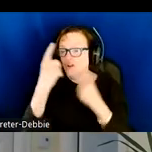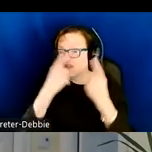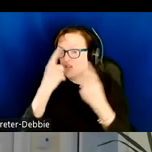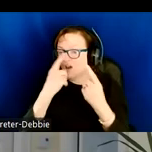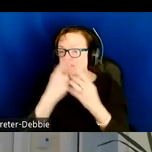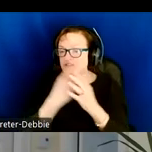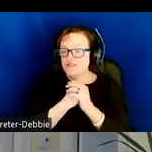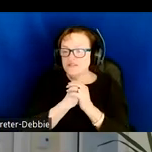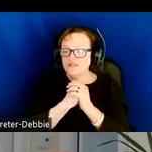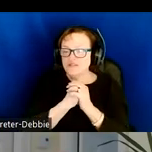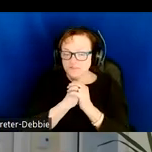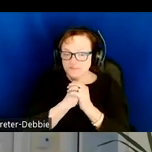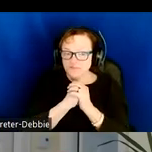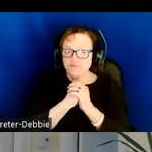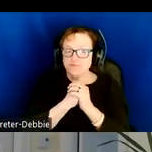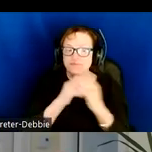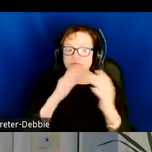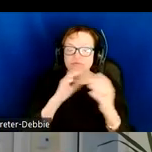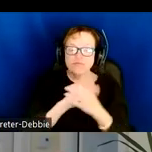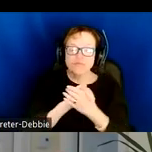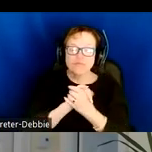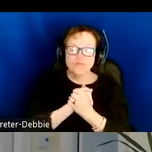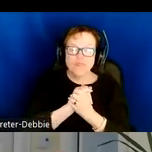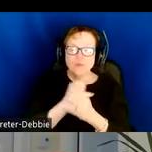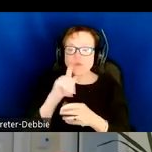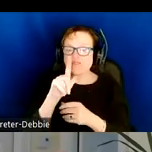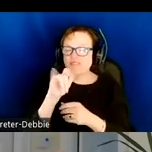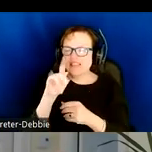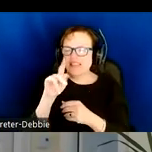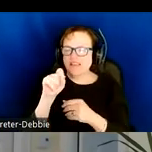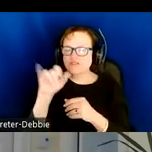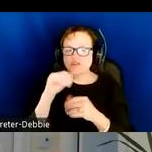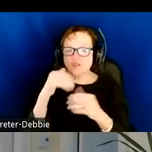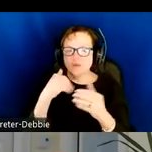have a contact link as well that I think we'll share with you in hopefully the next slide.